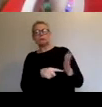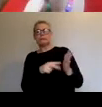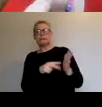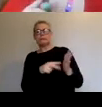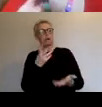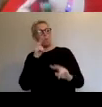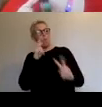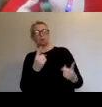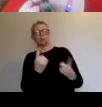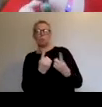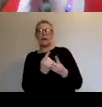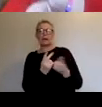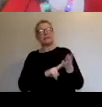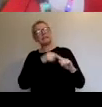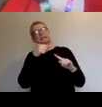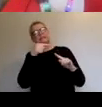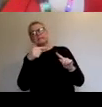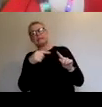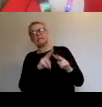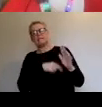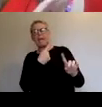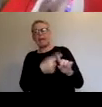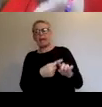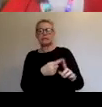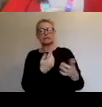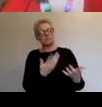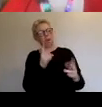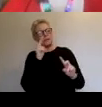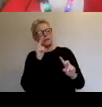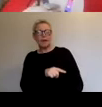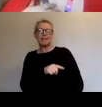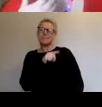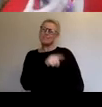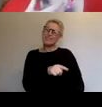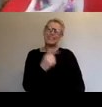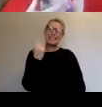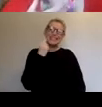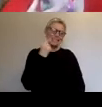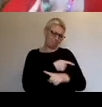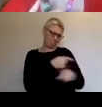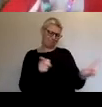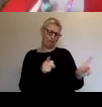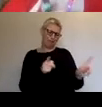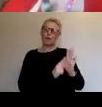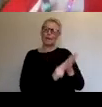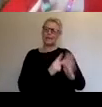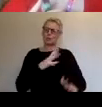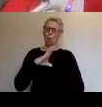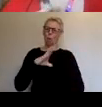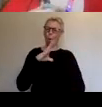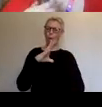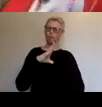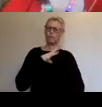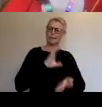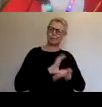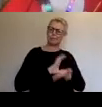You could also really easily spot the organisations who'd spent the time and money in investing in technology as a creative medium for